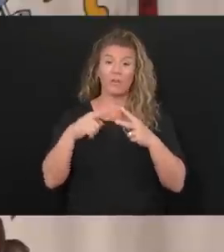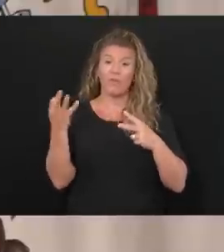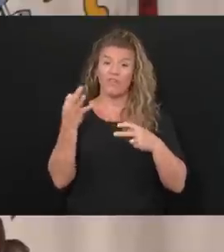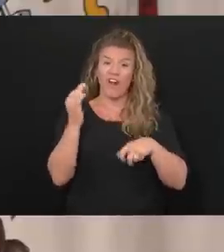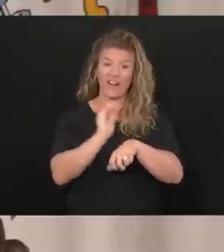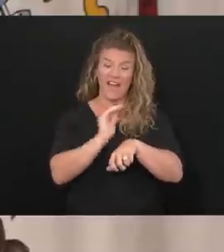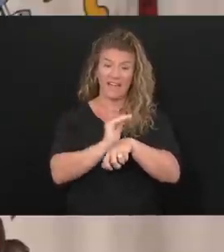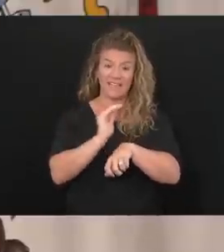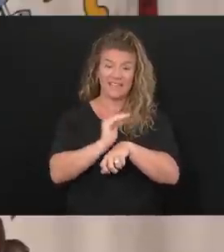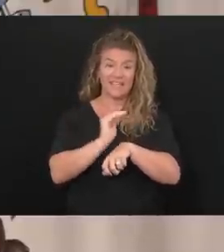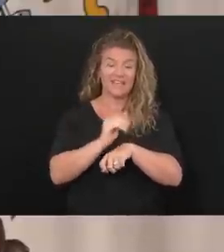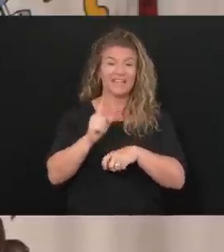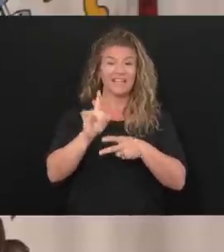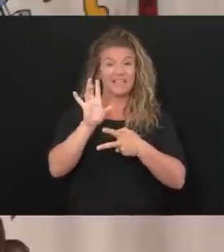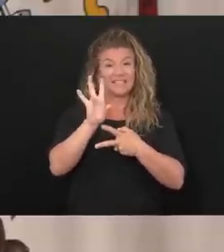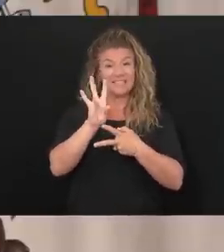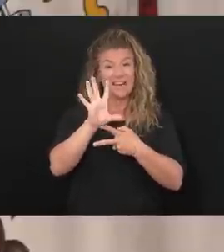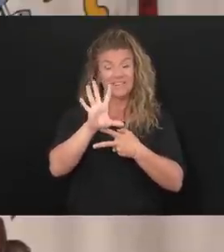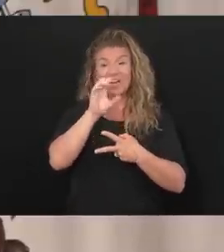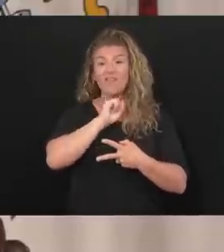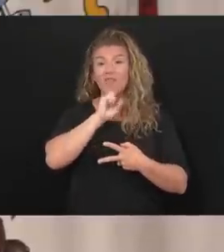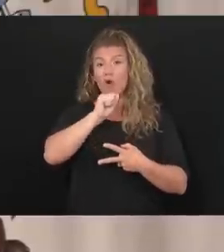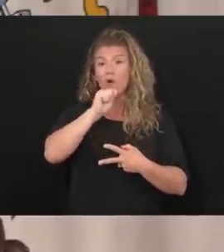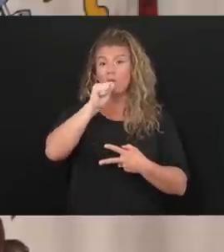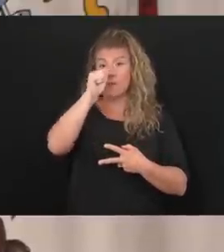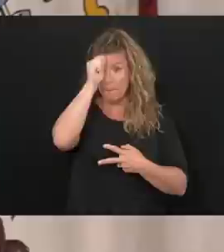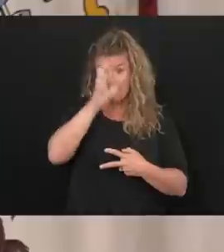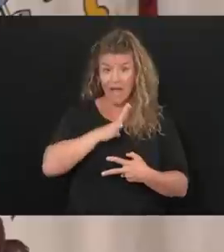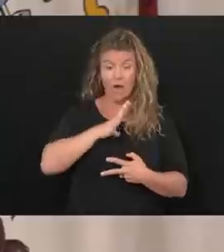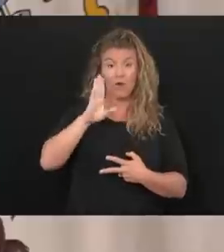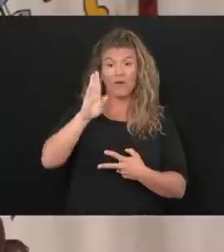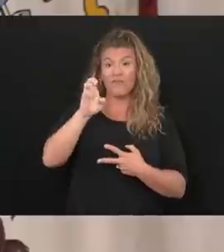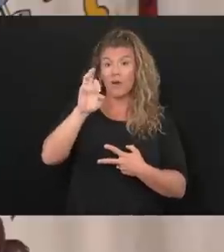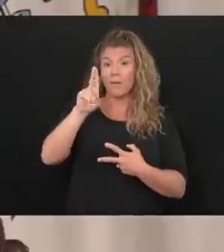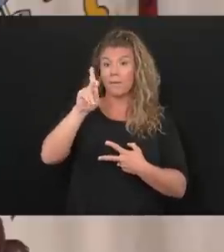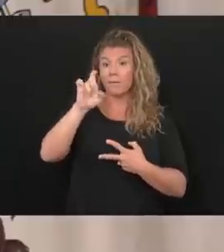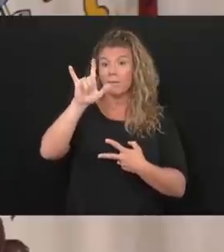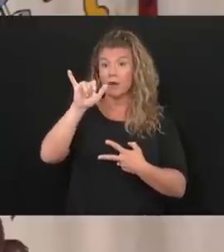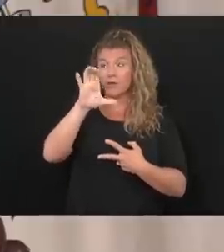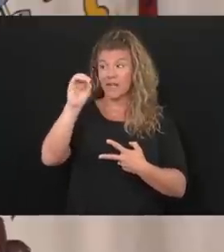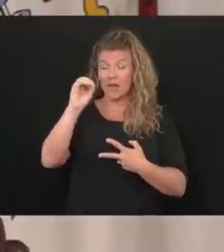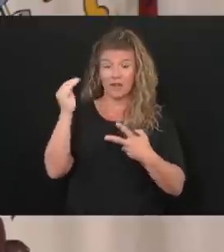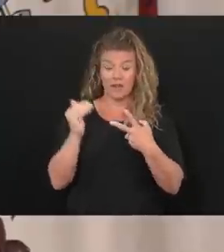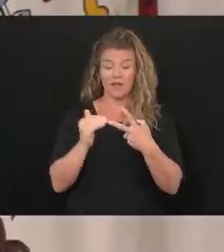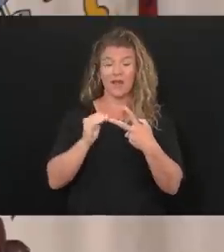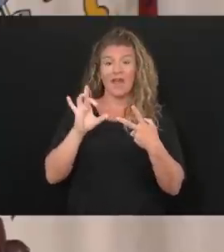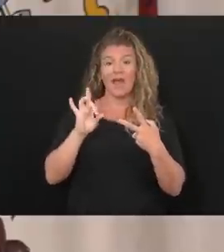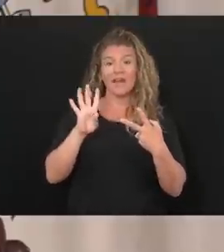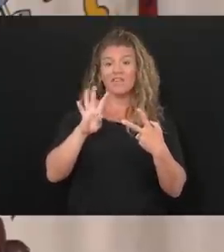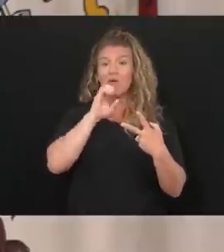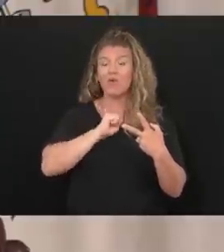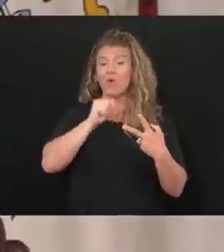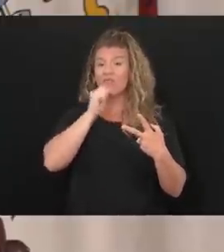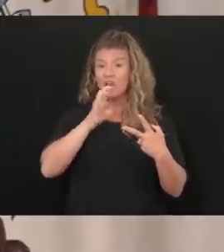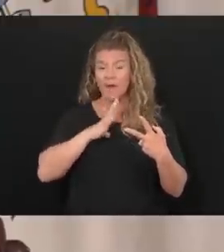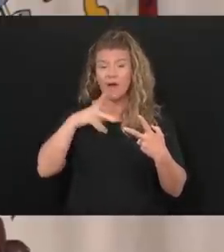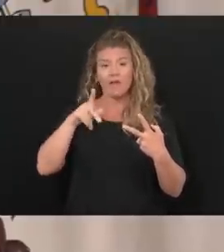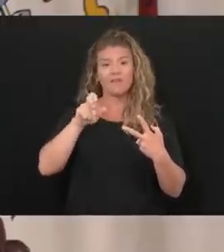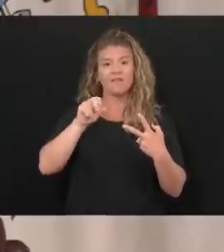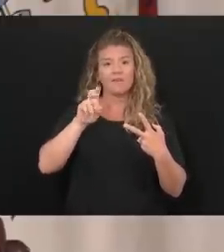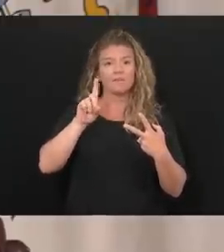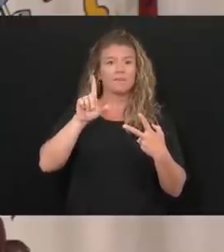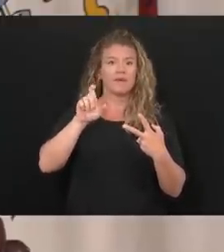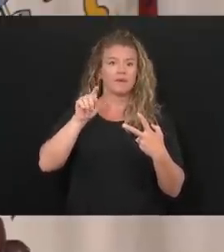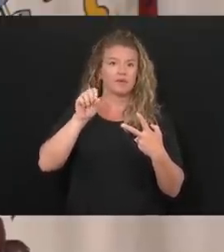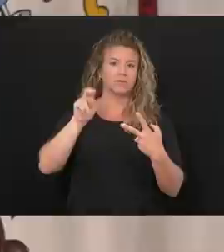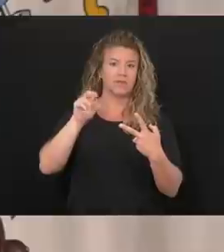They were a 75-year-old male from Berkeley County and an 84-year-old female from Pendleton County.